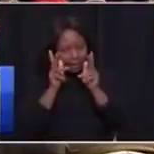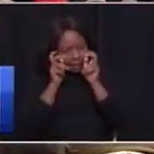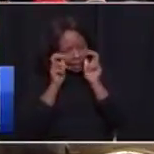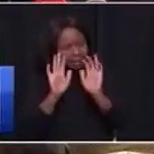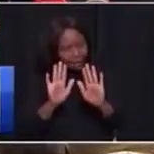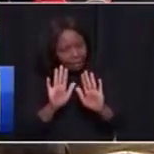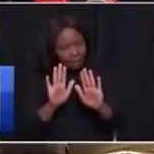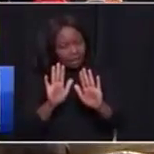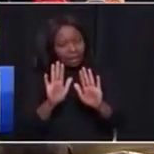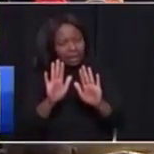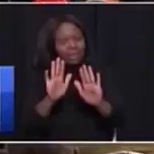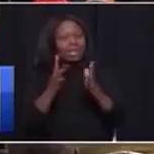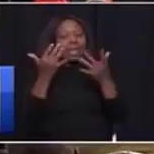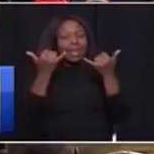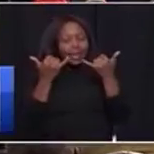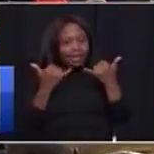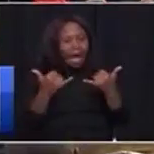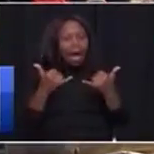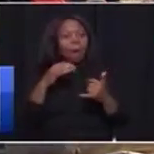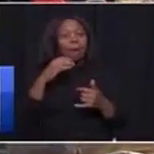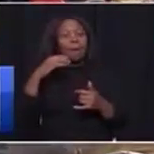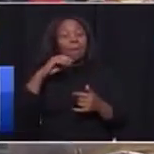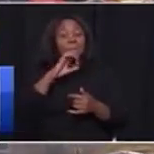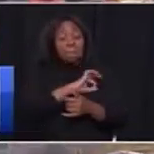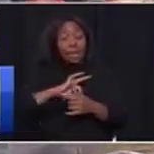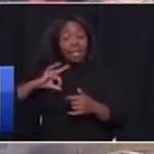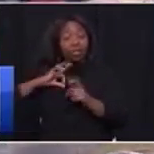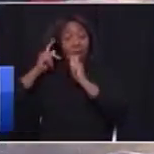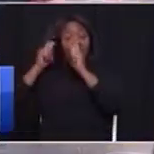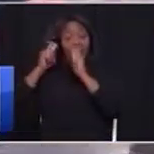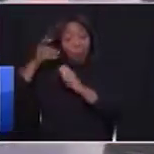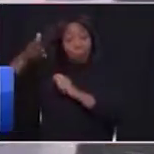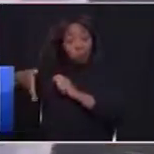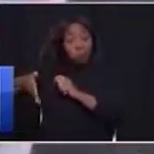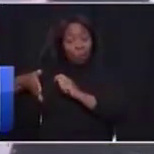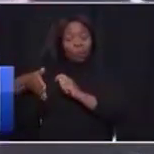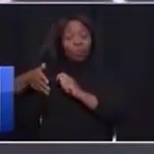now I have a minister of transport who's called me